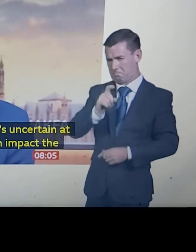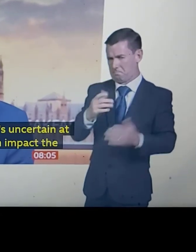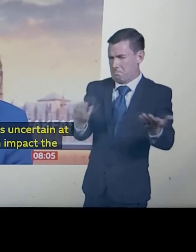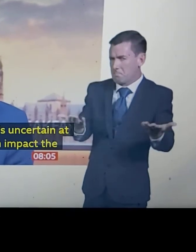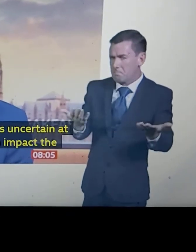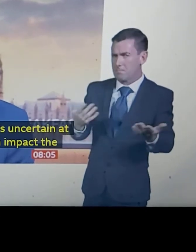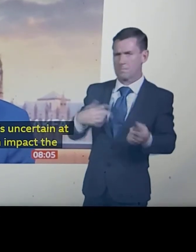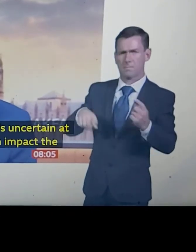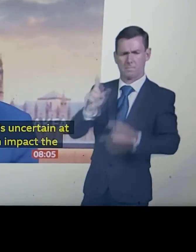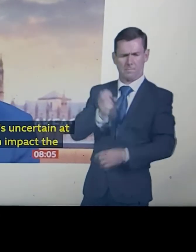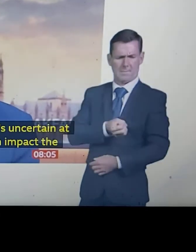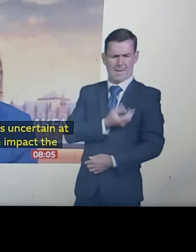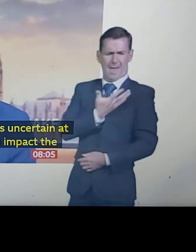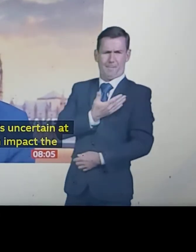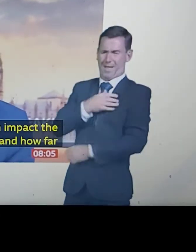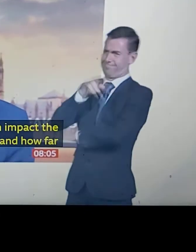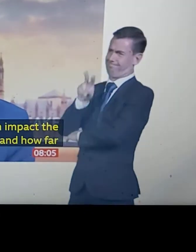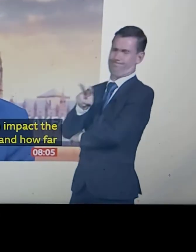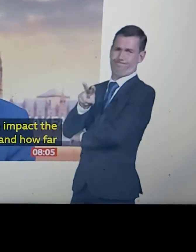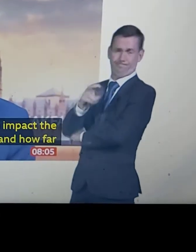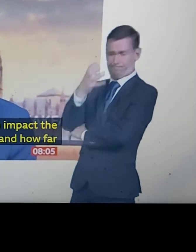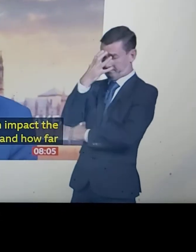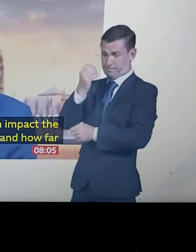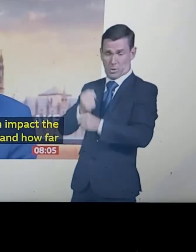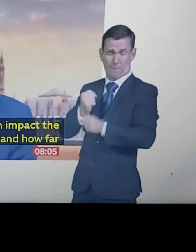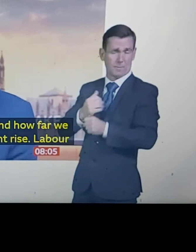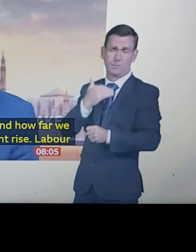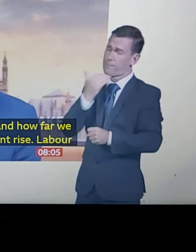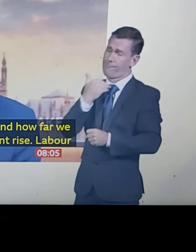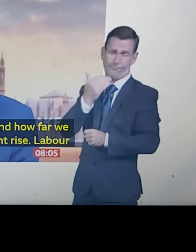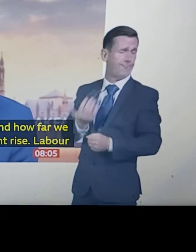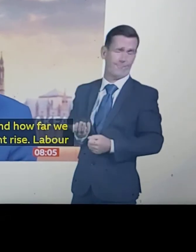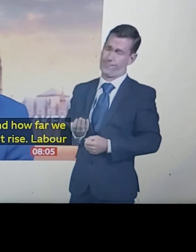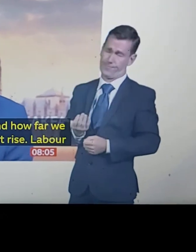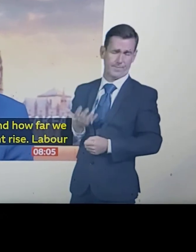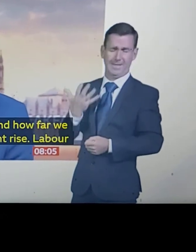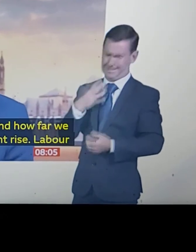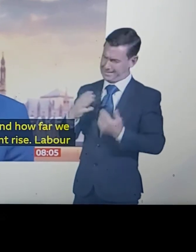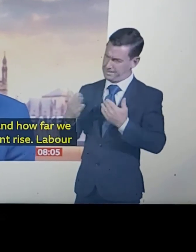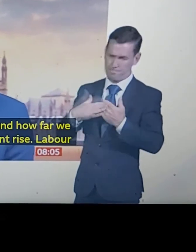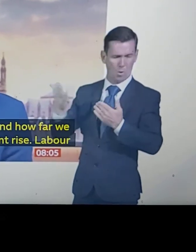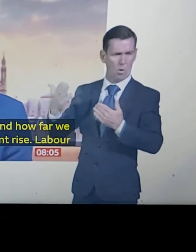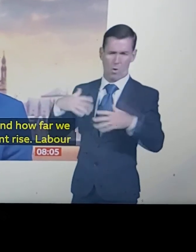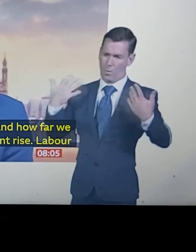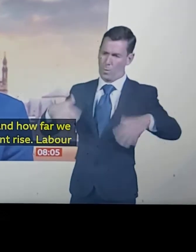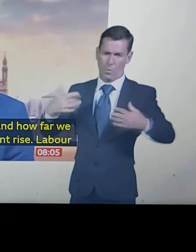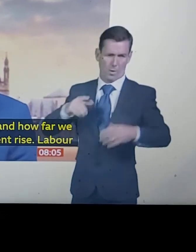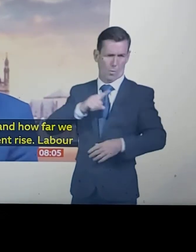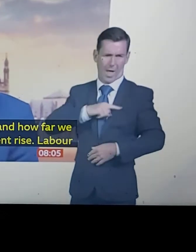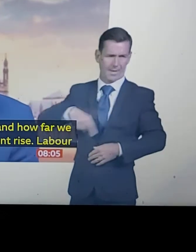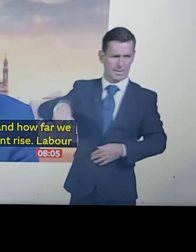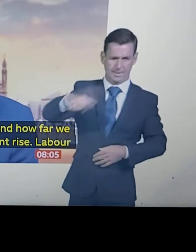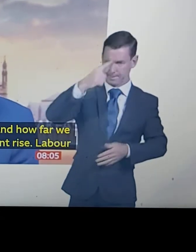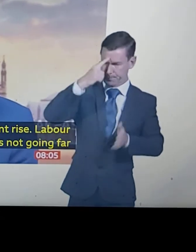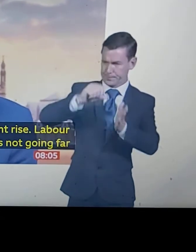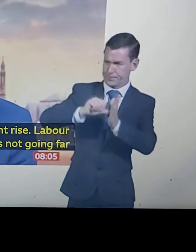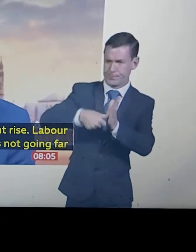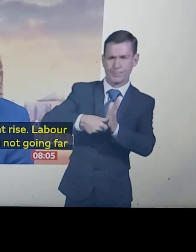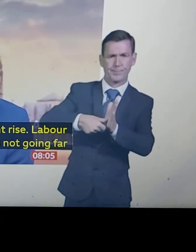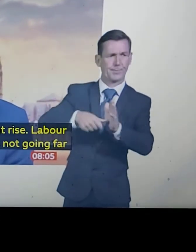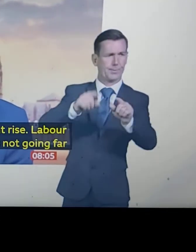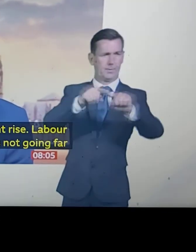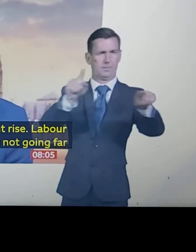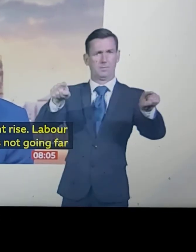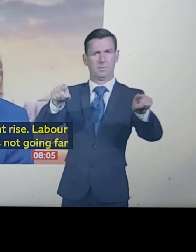say the government isn't going far enough and their response isn't yet meeting the scale of the economic challenge. the shadow Chancellor,